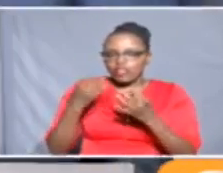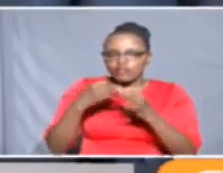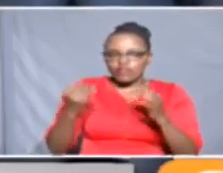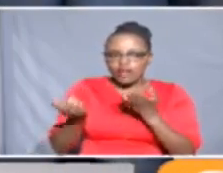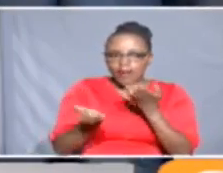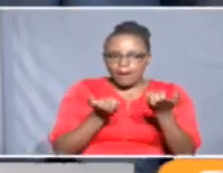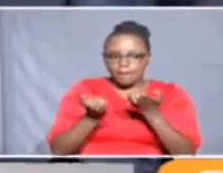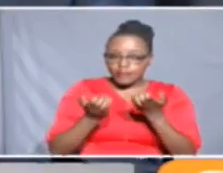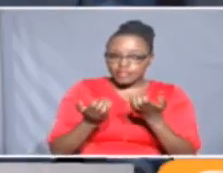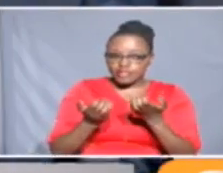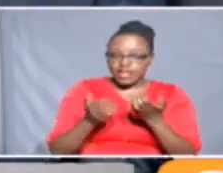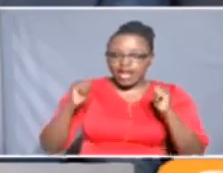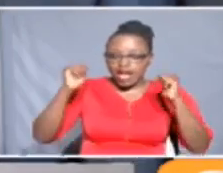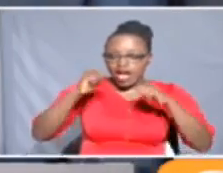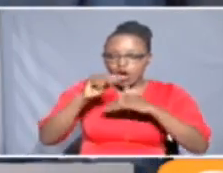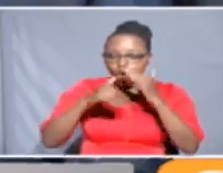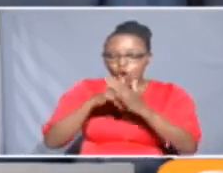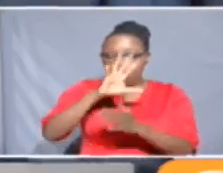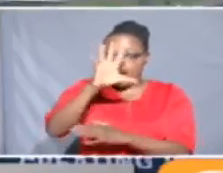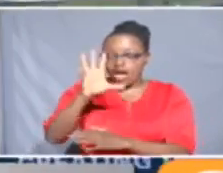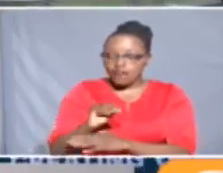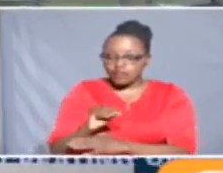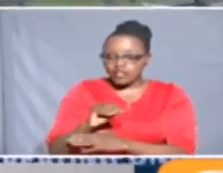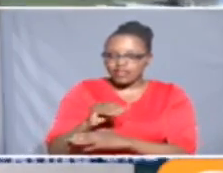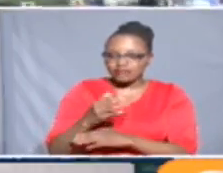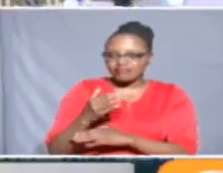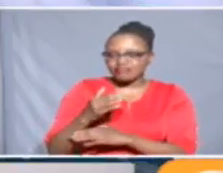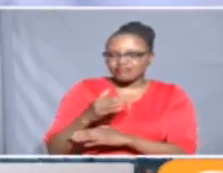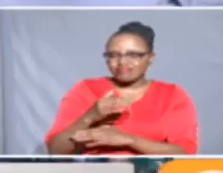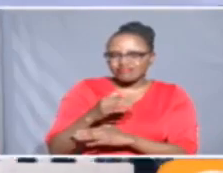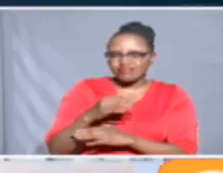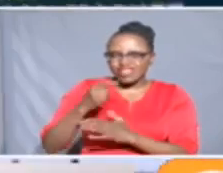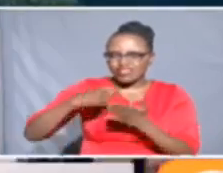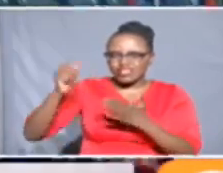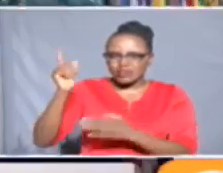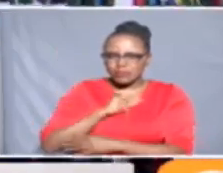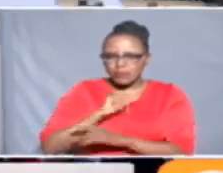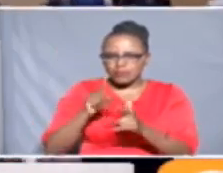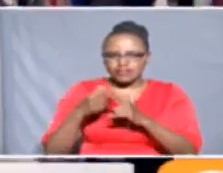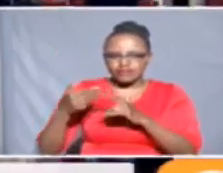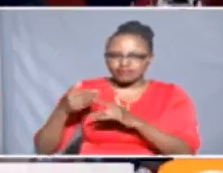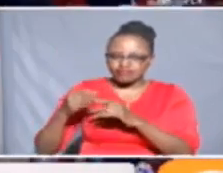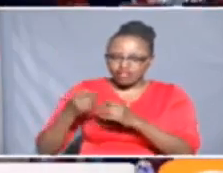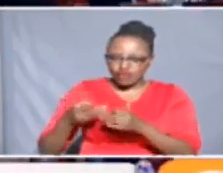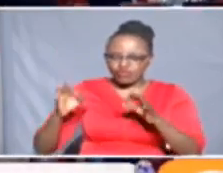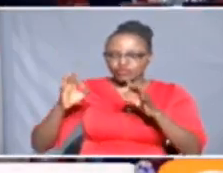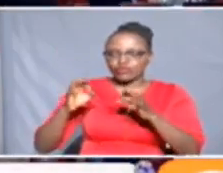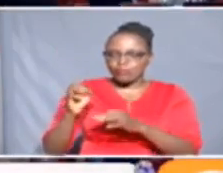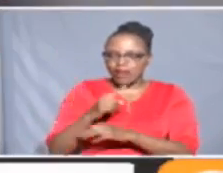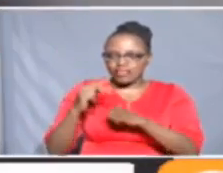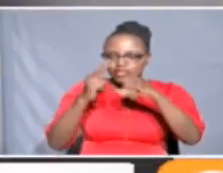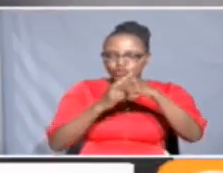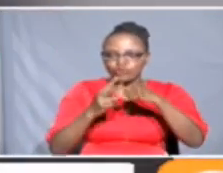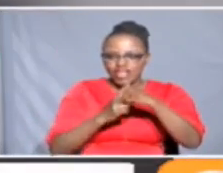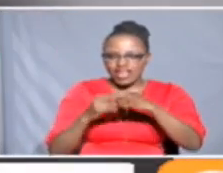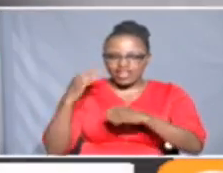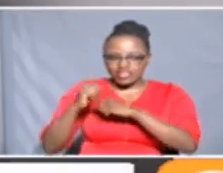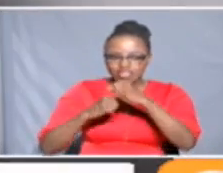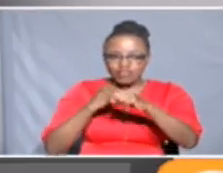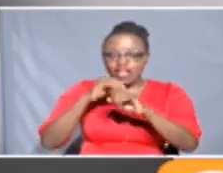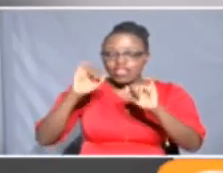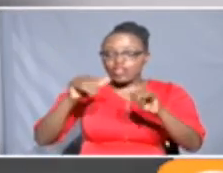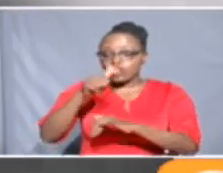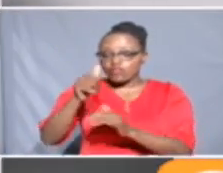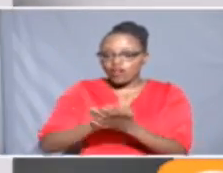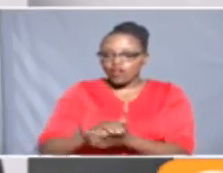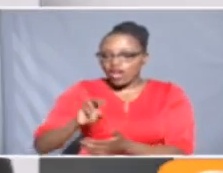agreement. All African countries have signed the treaty and will begin formal trading in July next year. In other news,